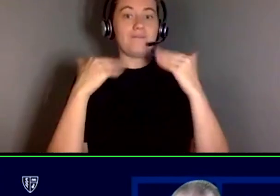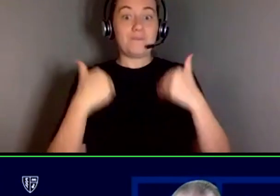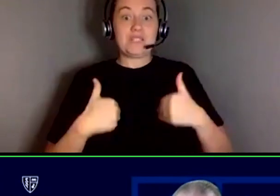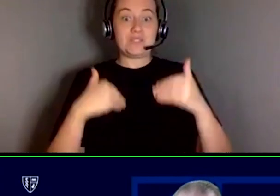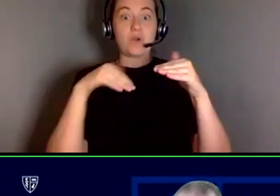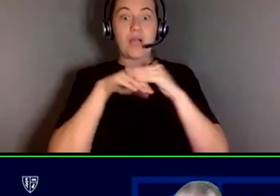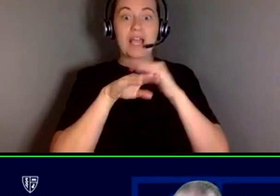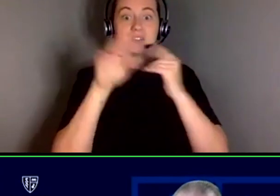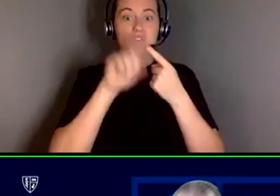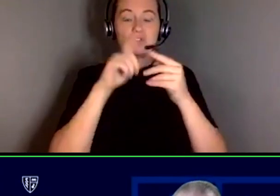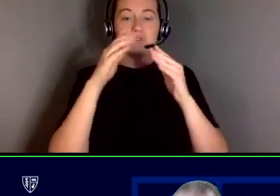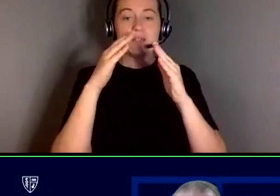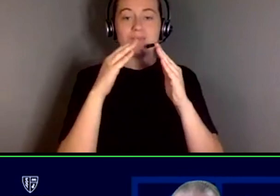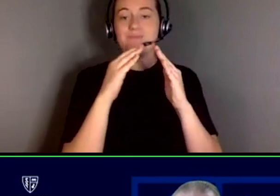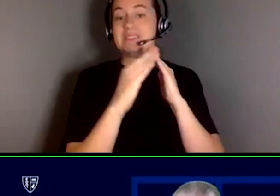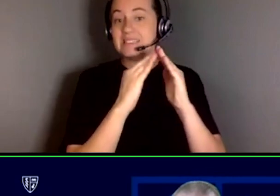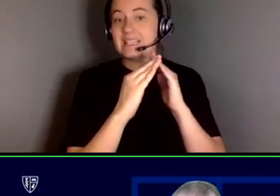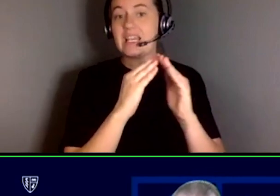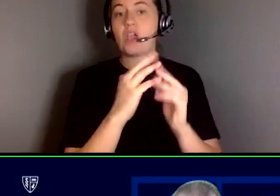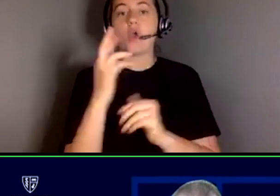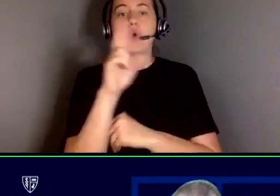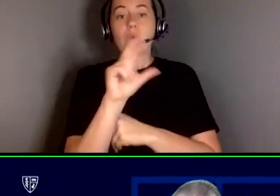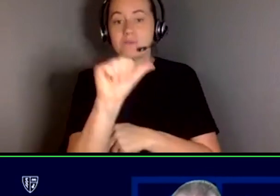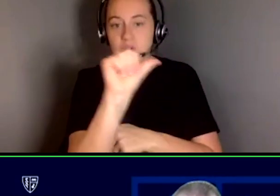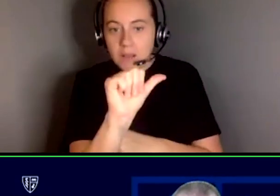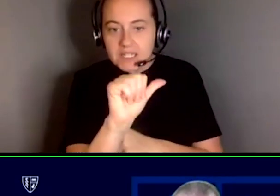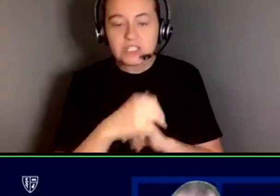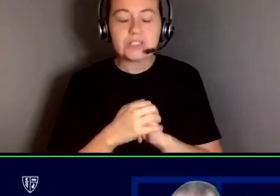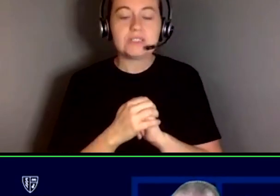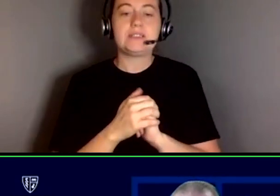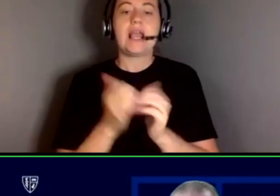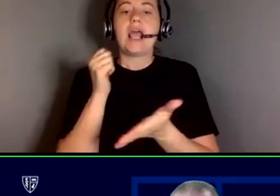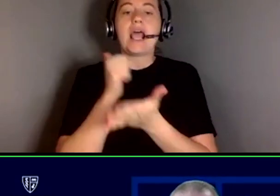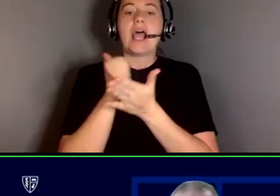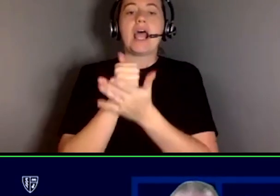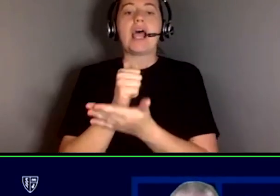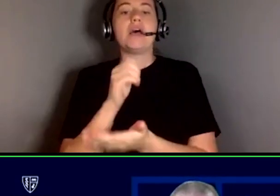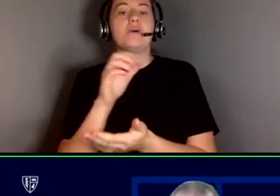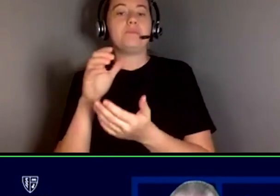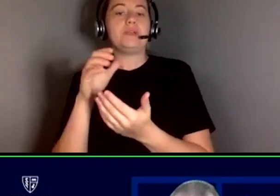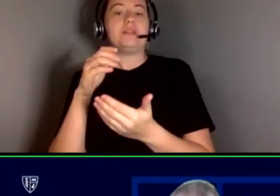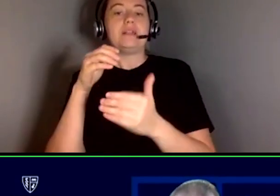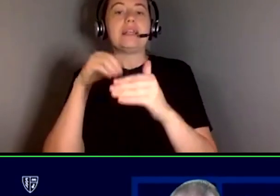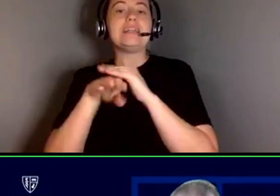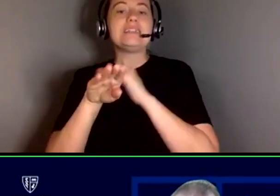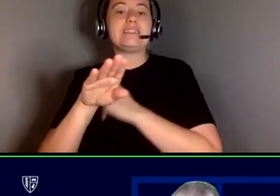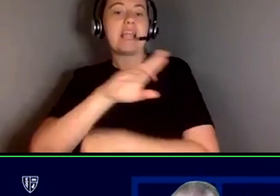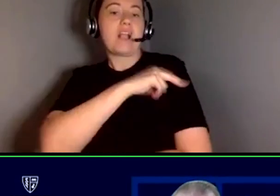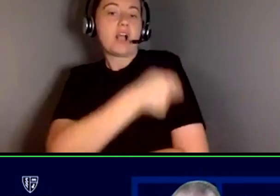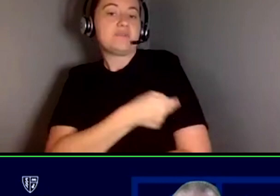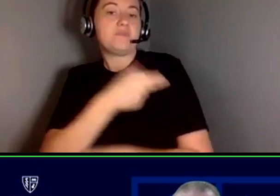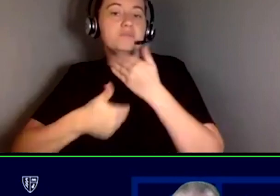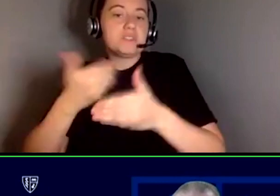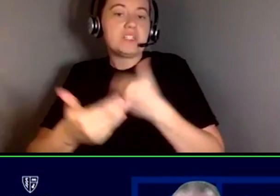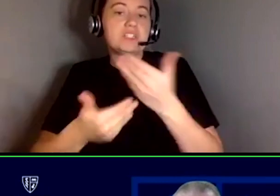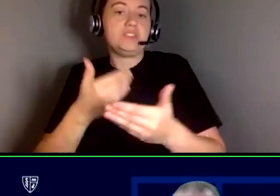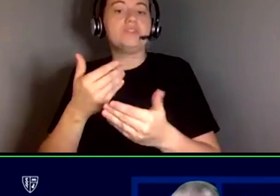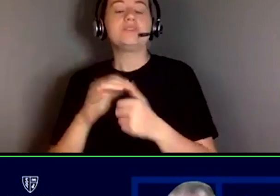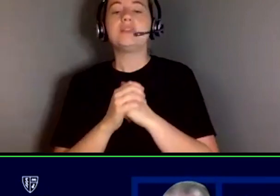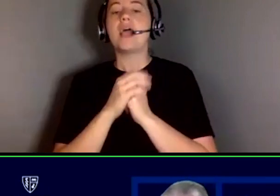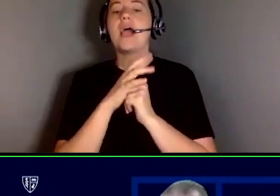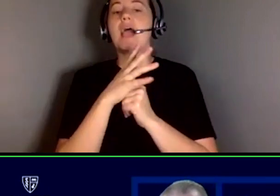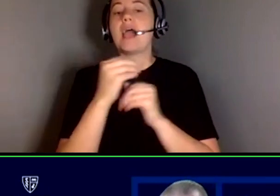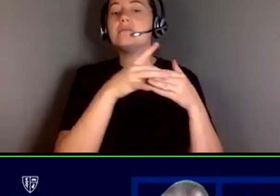obtaining reasonable accommodations, helped a client change hospital intake procedures to better serve people with disabilities, and led trainings